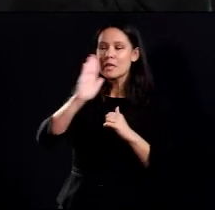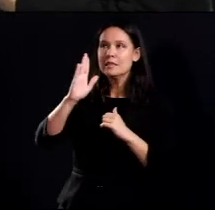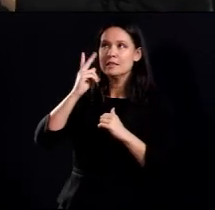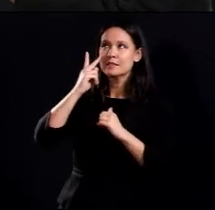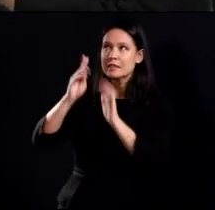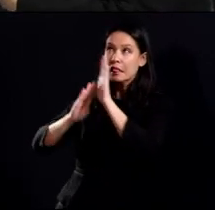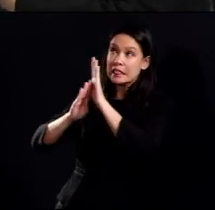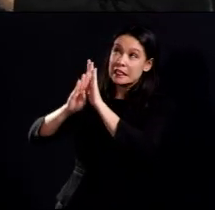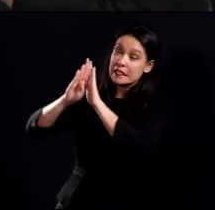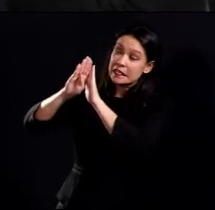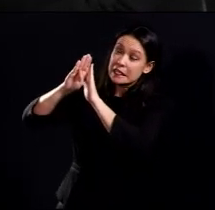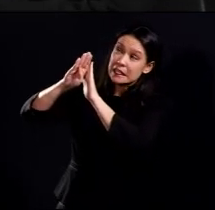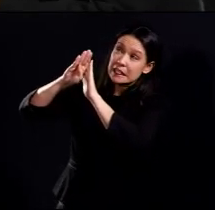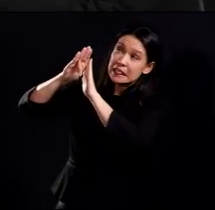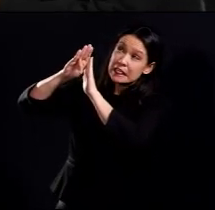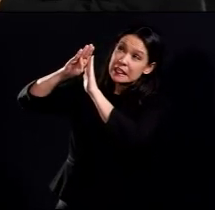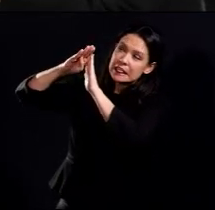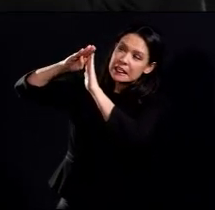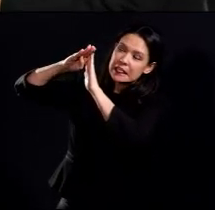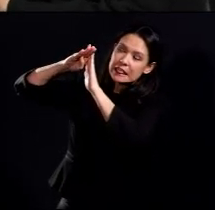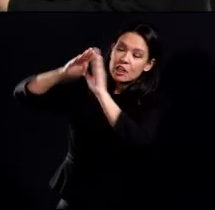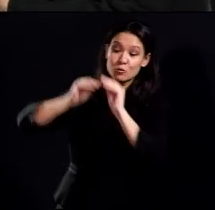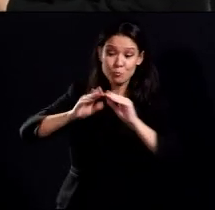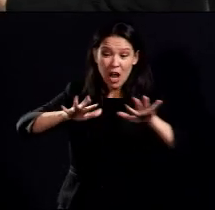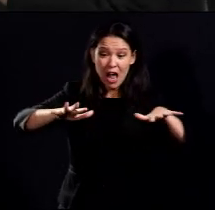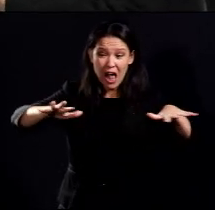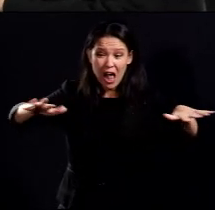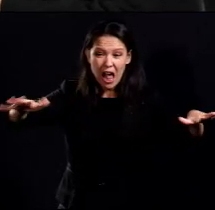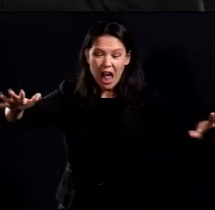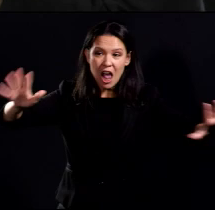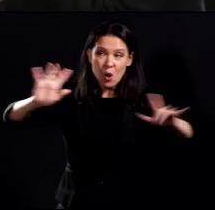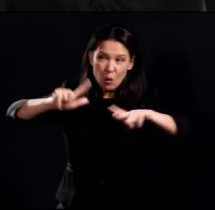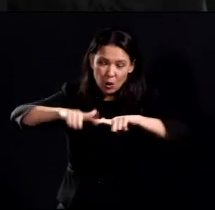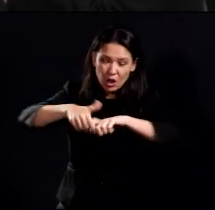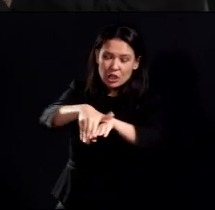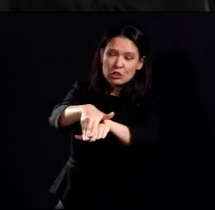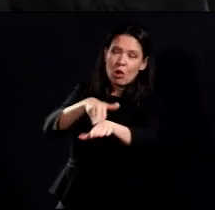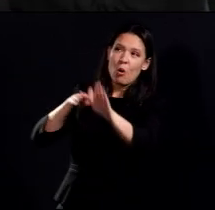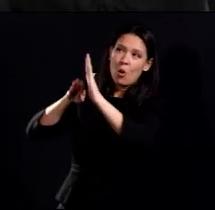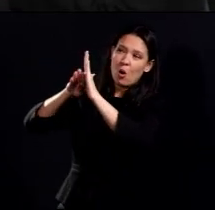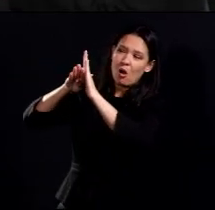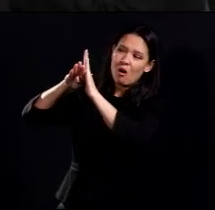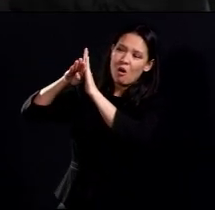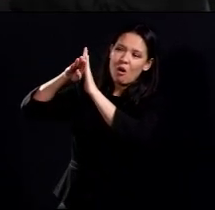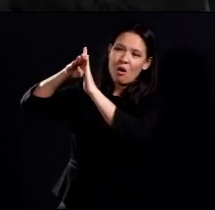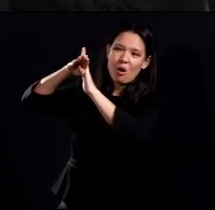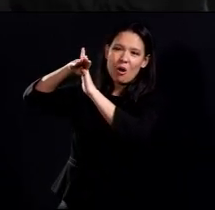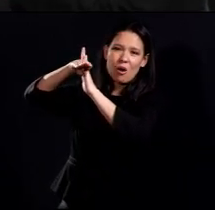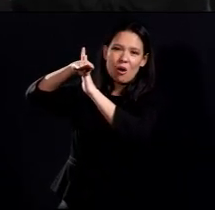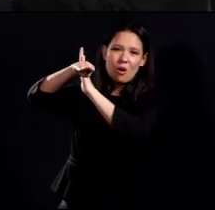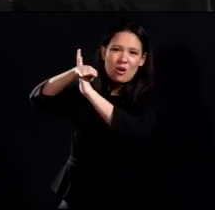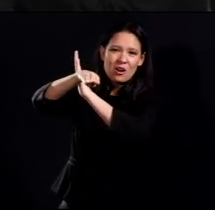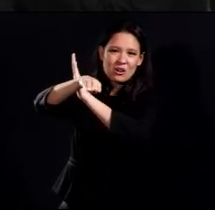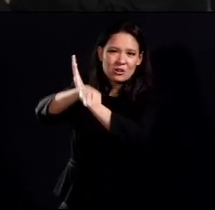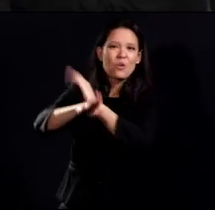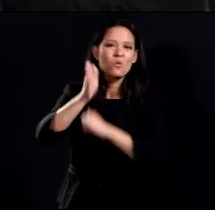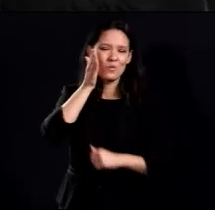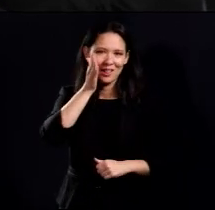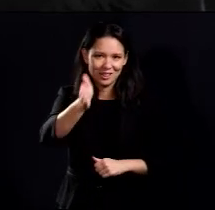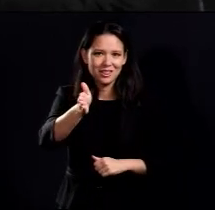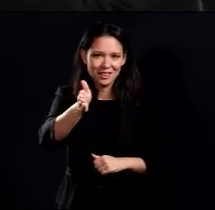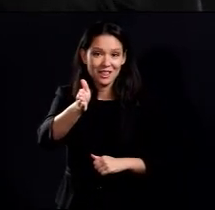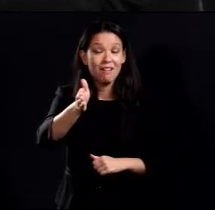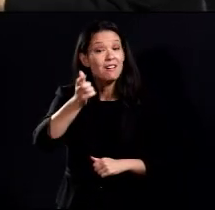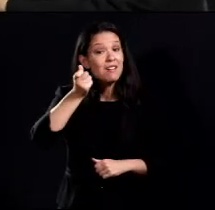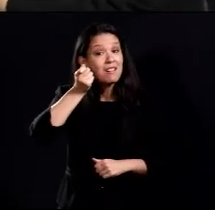going to break that cycle of spreading the virus, and so we're going to start seeing these numbers come down. And again, we're